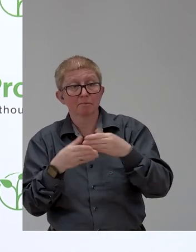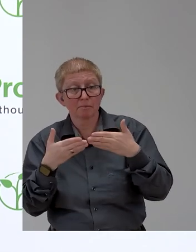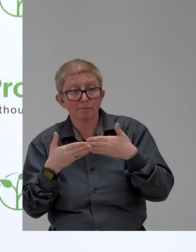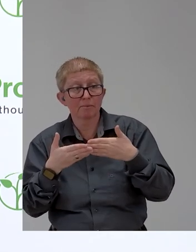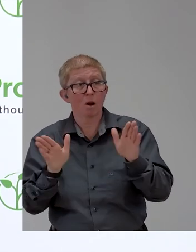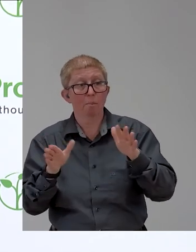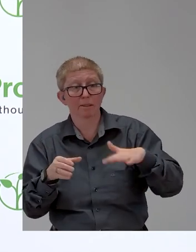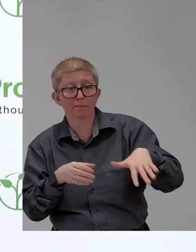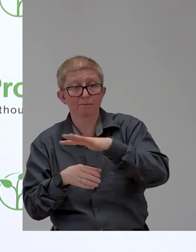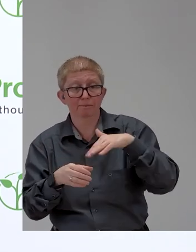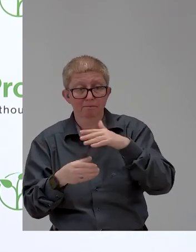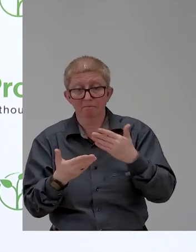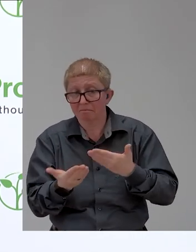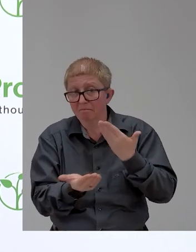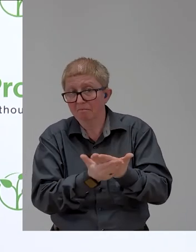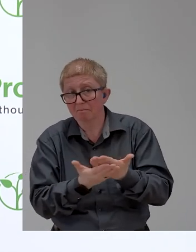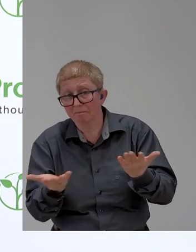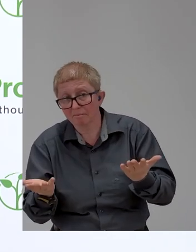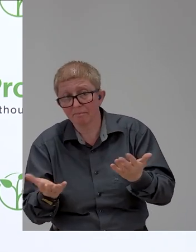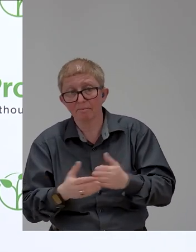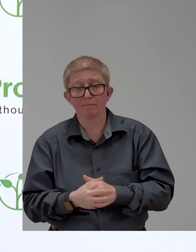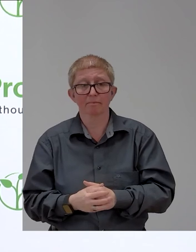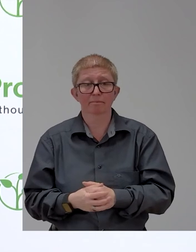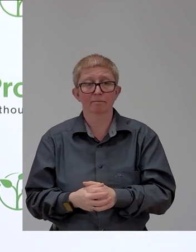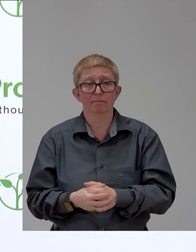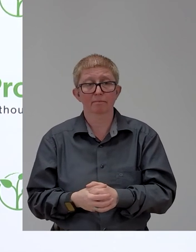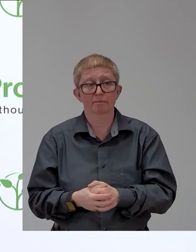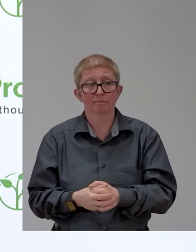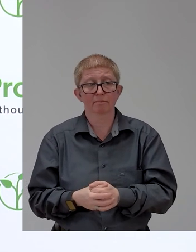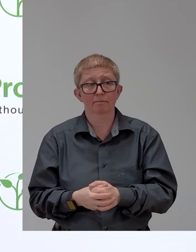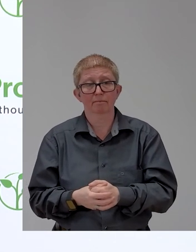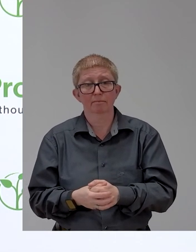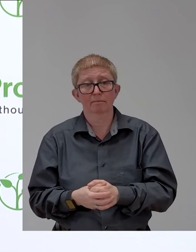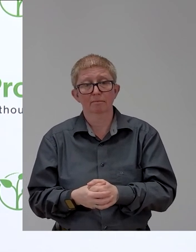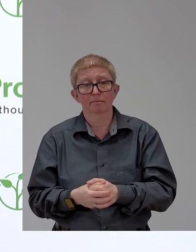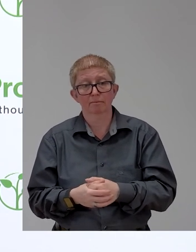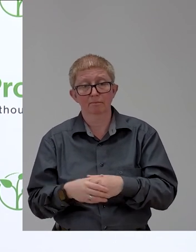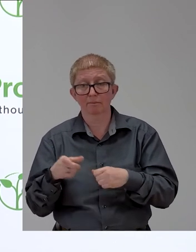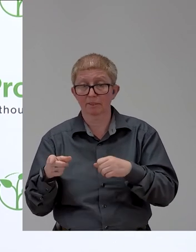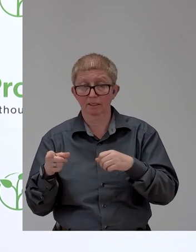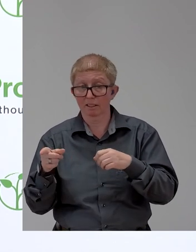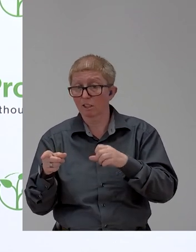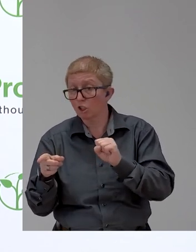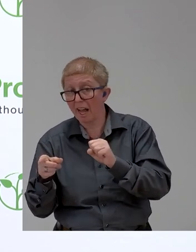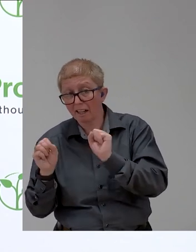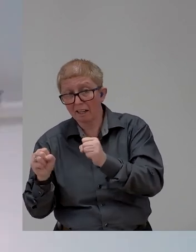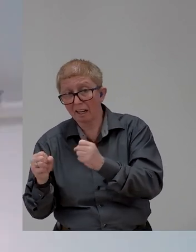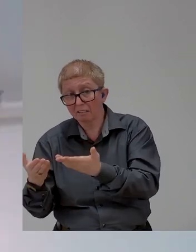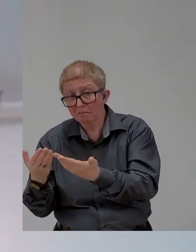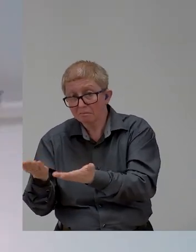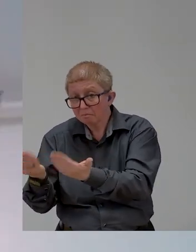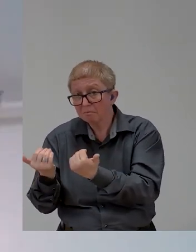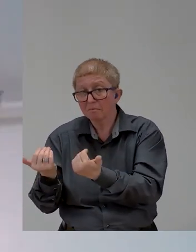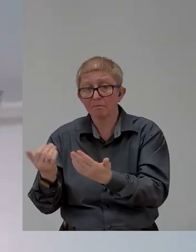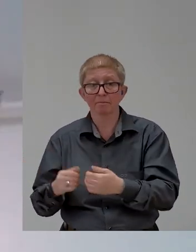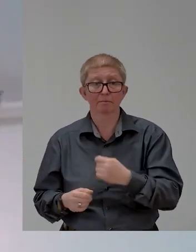wouldn't it be as important as working with the private sector? Professor Stein, maybe you make a start here? It's